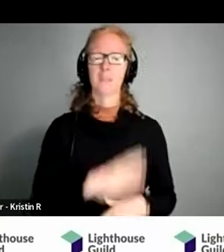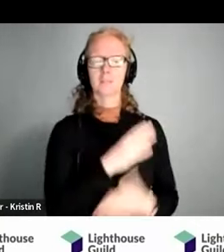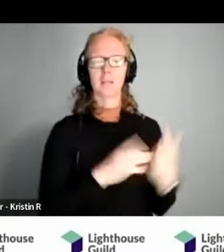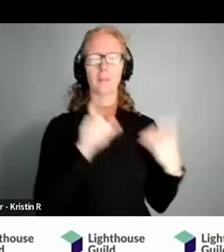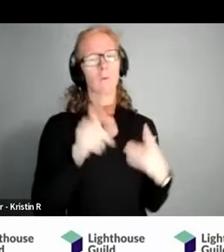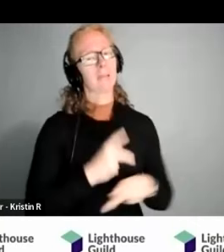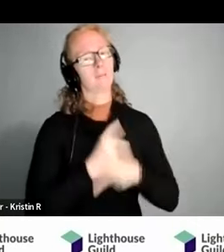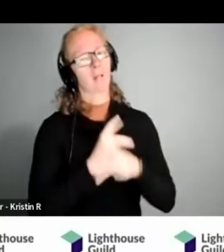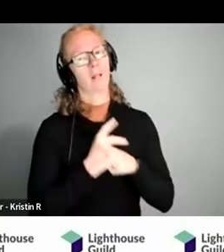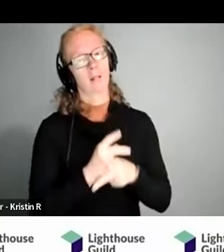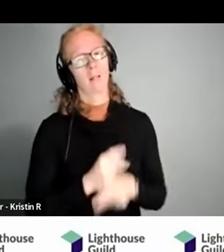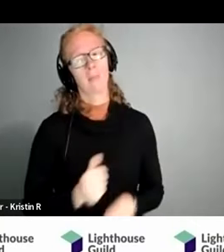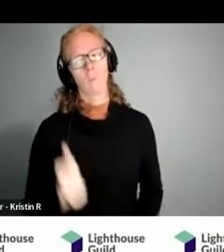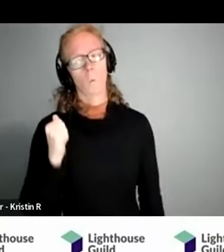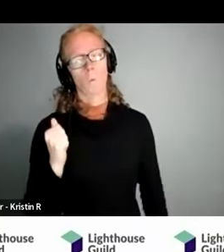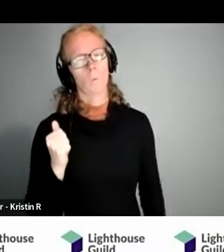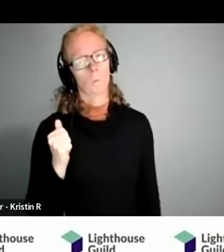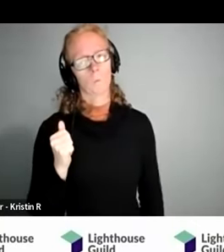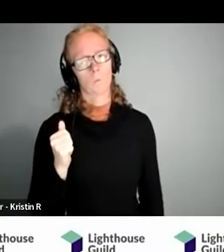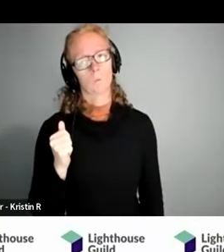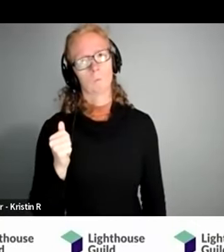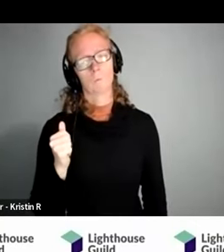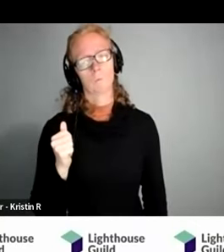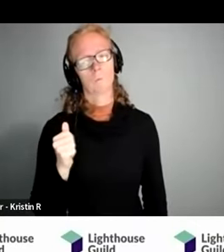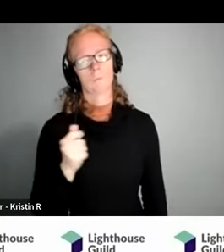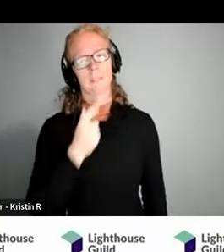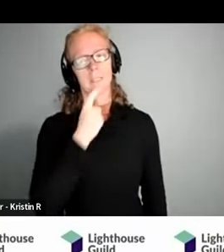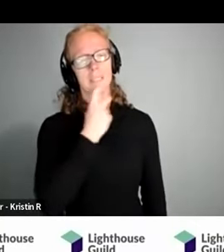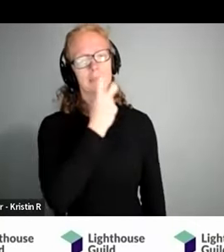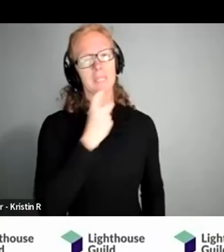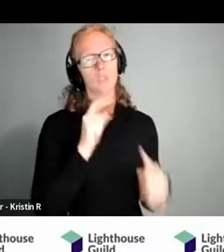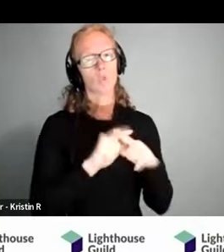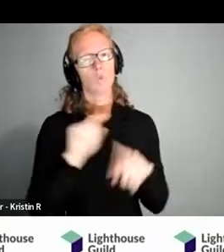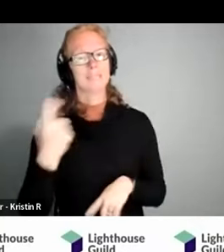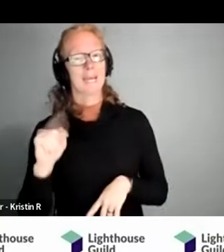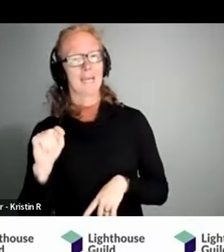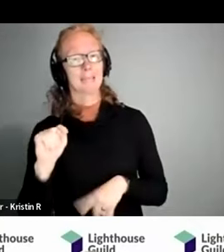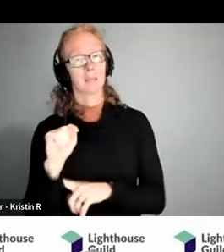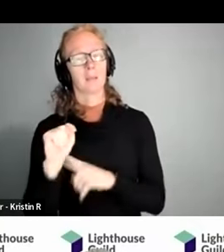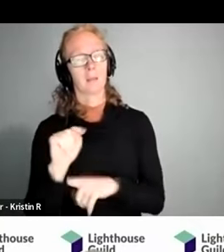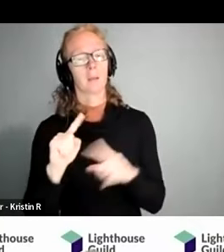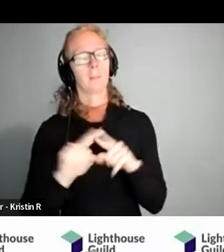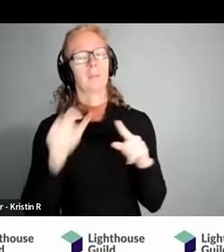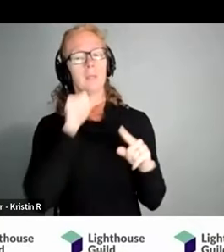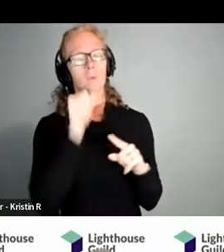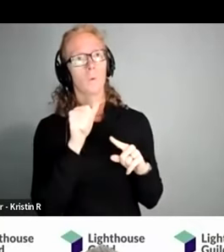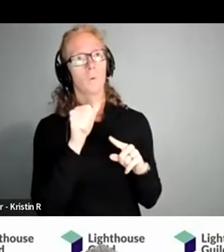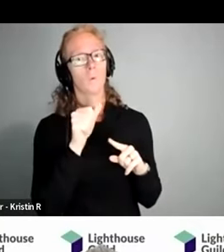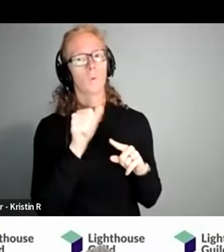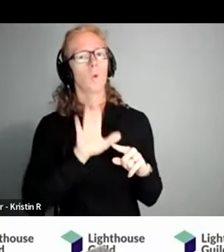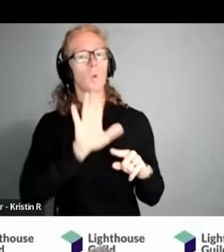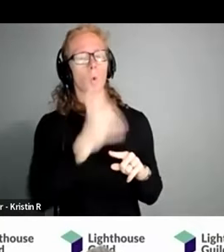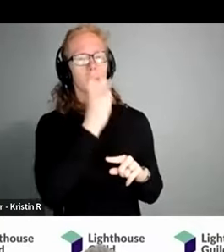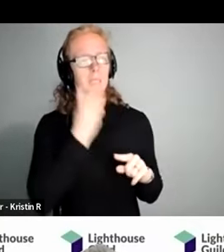you got to be careful won't uh do they might say speech to text but they don't necessarily do your